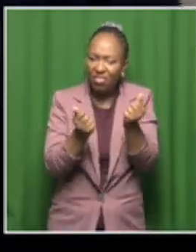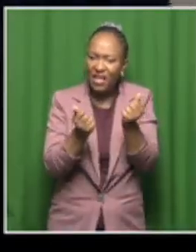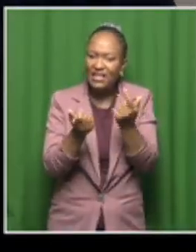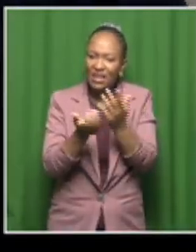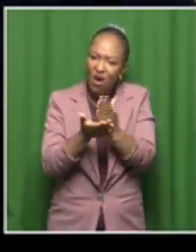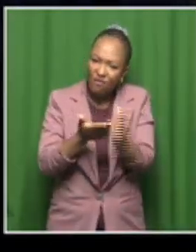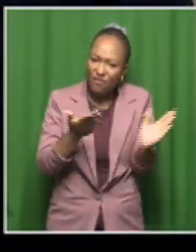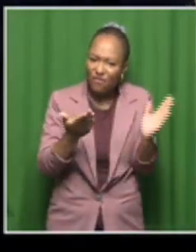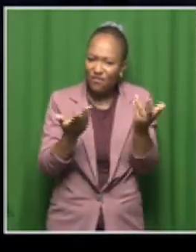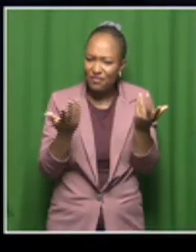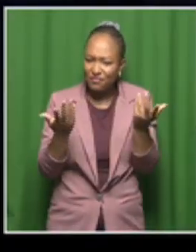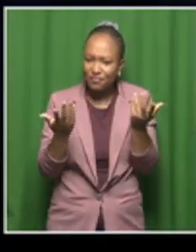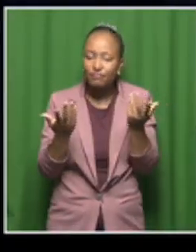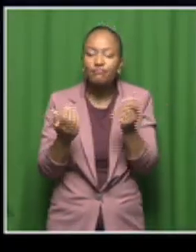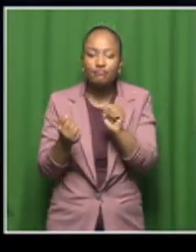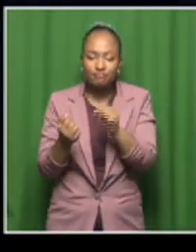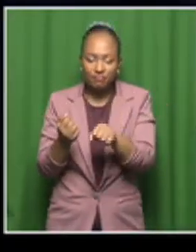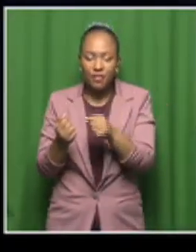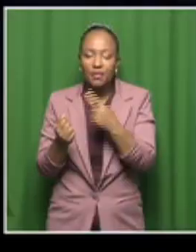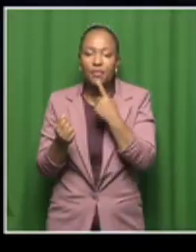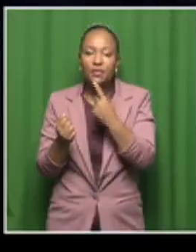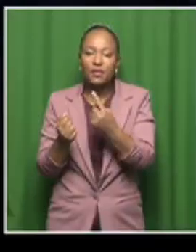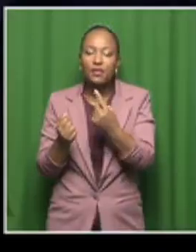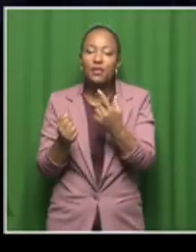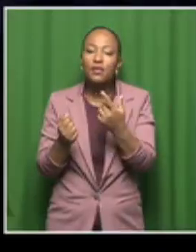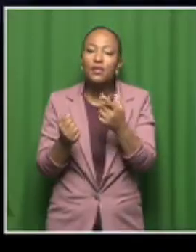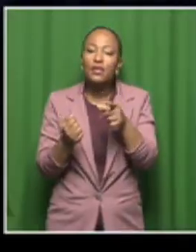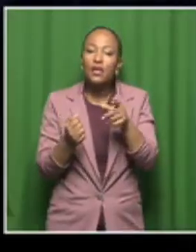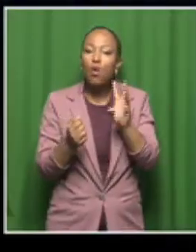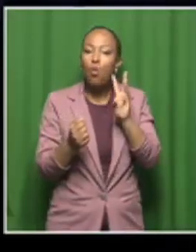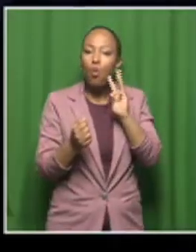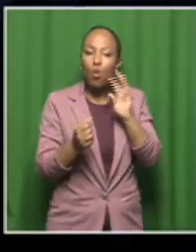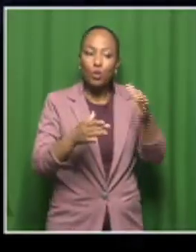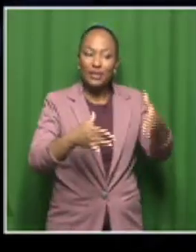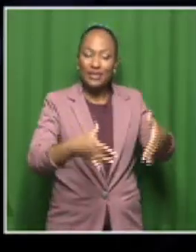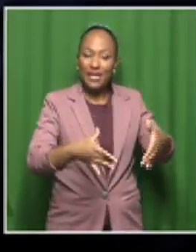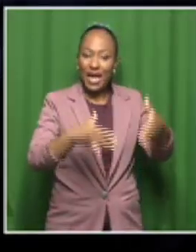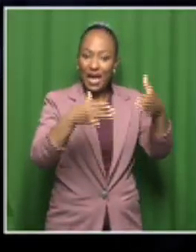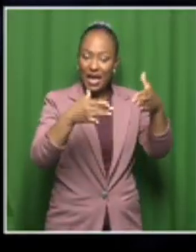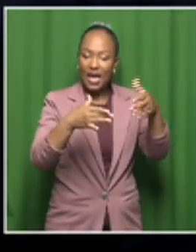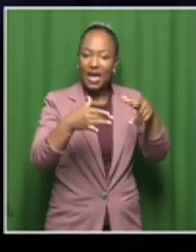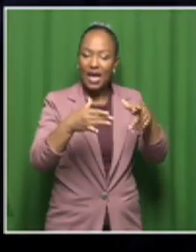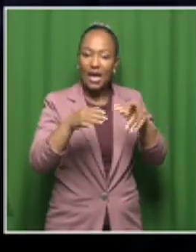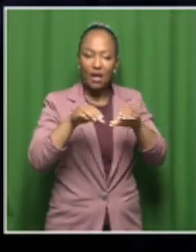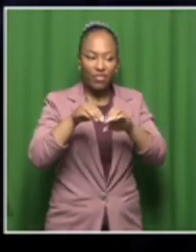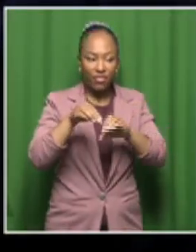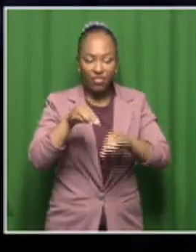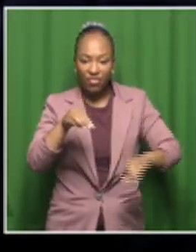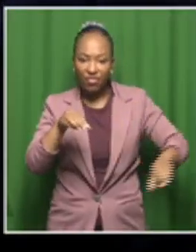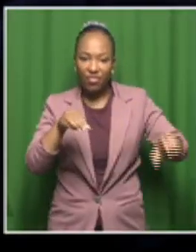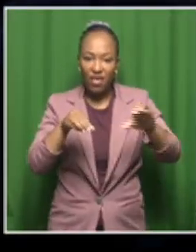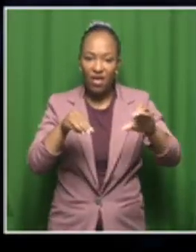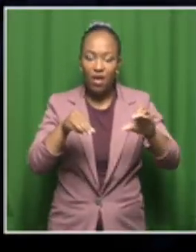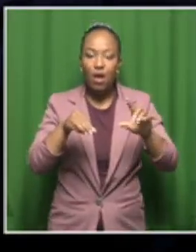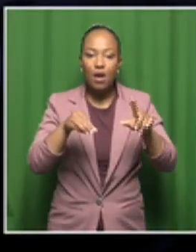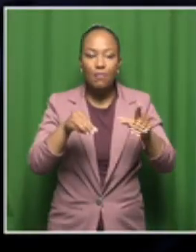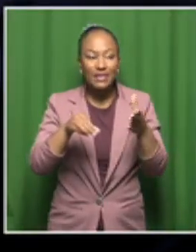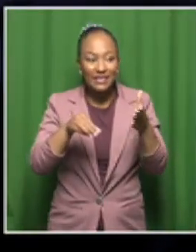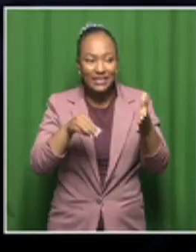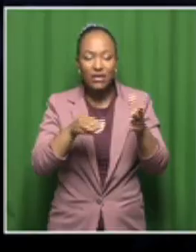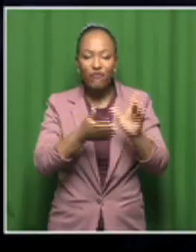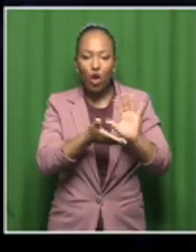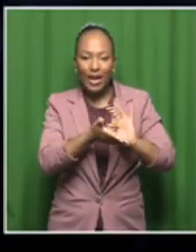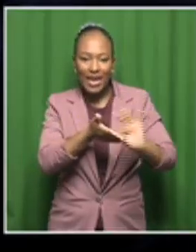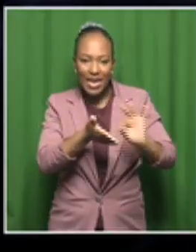So that's why I also mentioned that the treatment plants, they are not built to completely remove these contaminants. So they